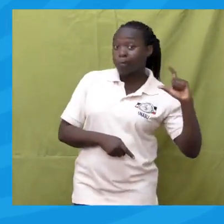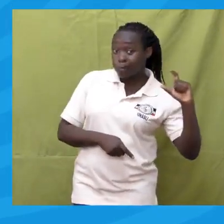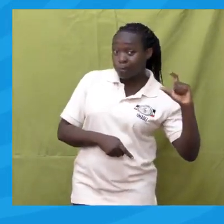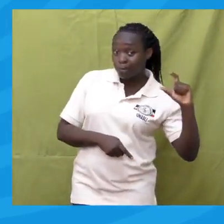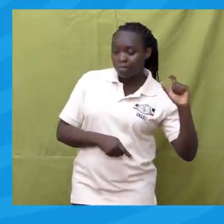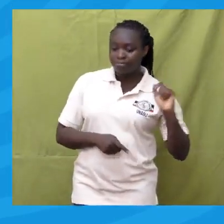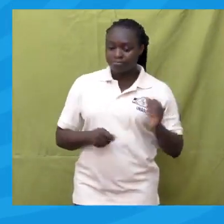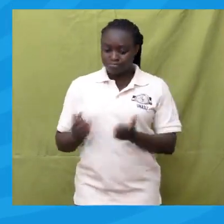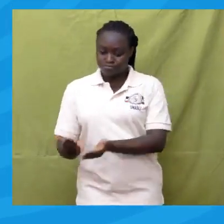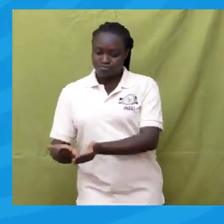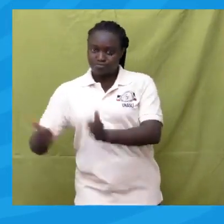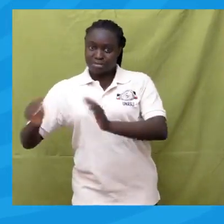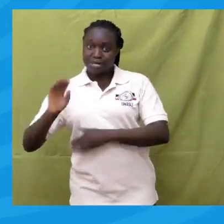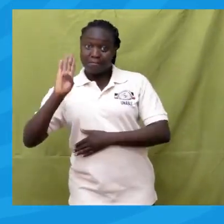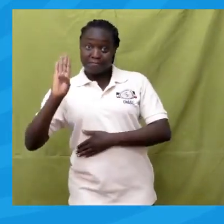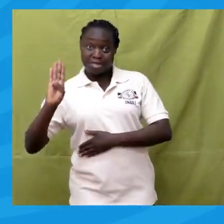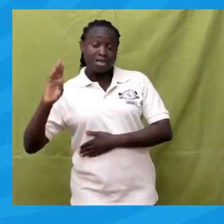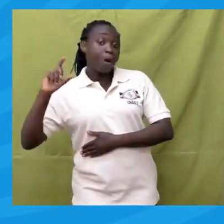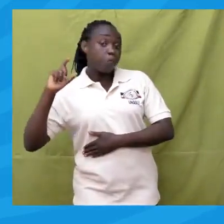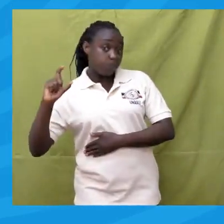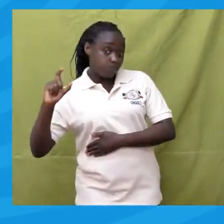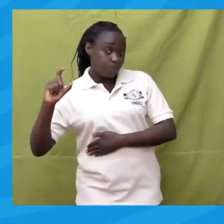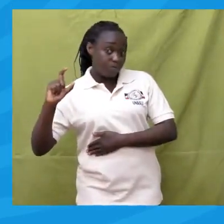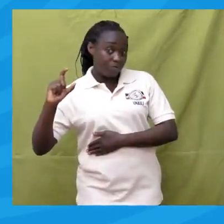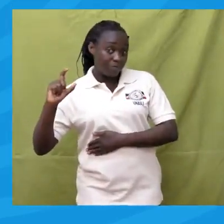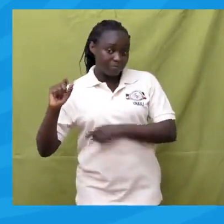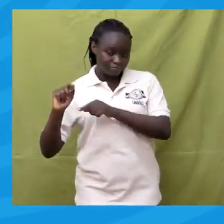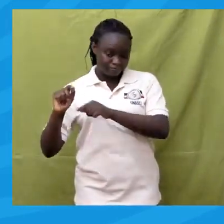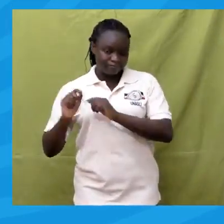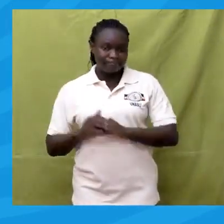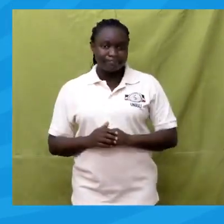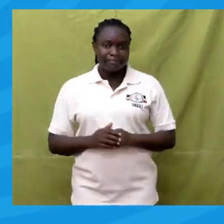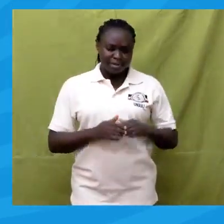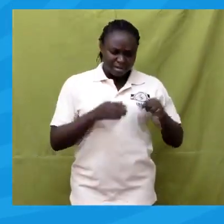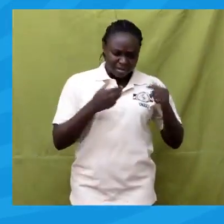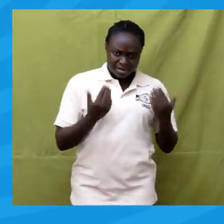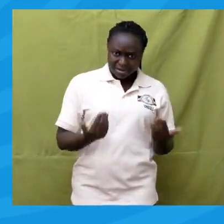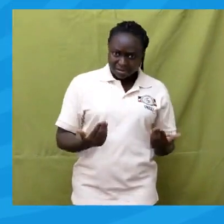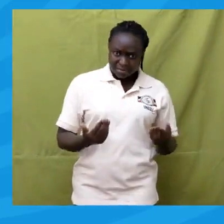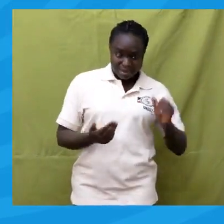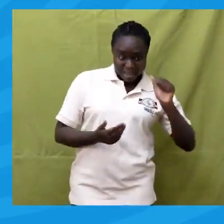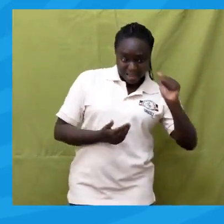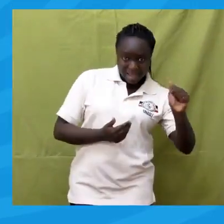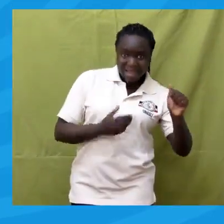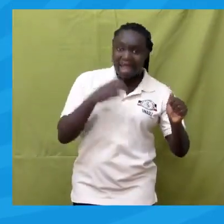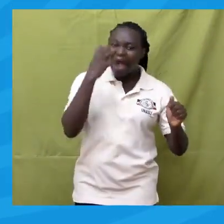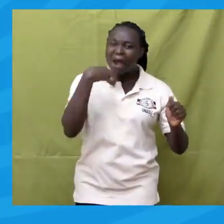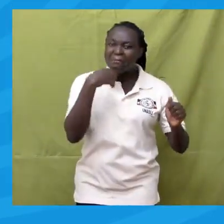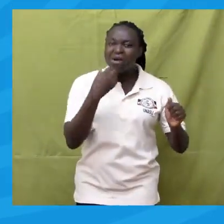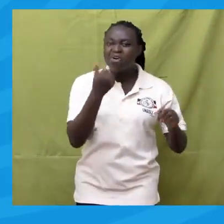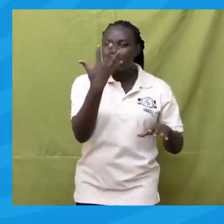basket B. Put five mangoes in basket A